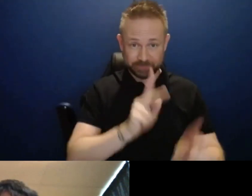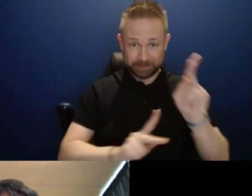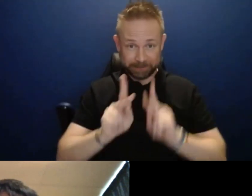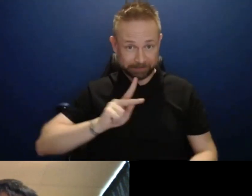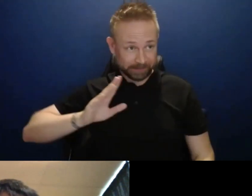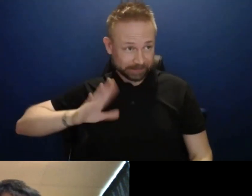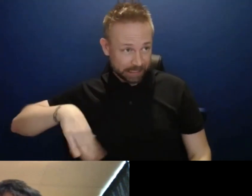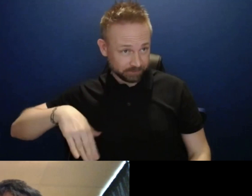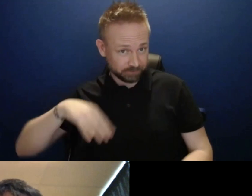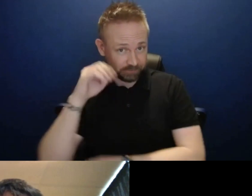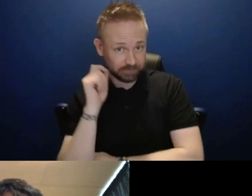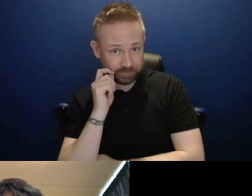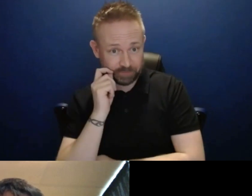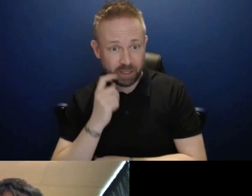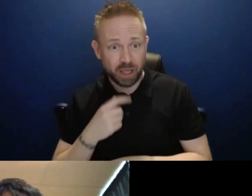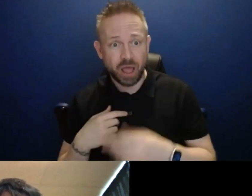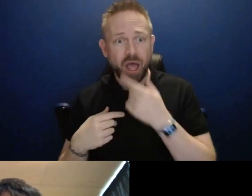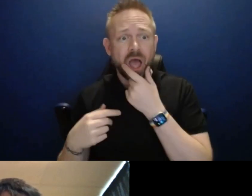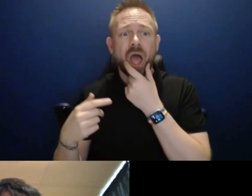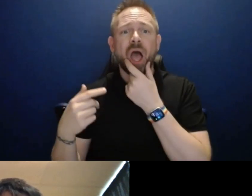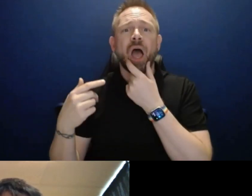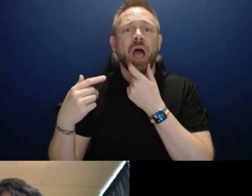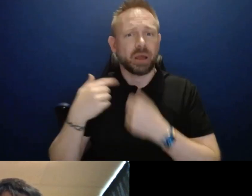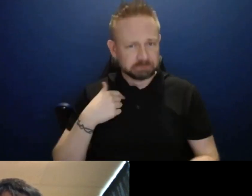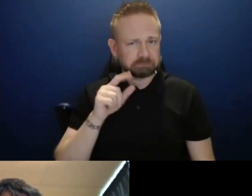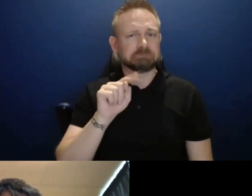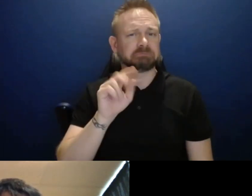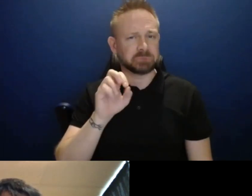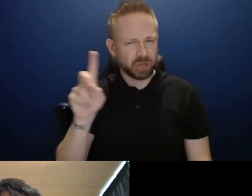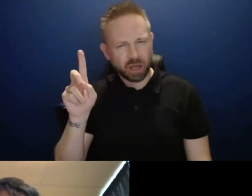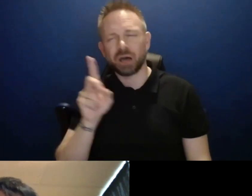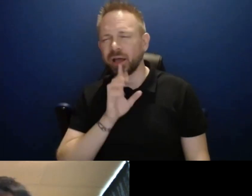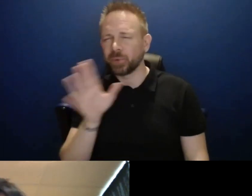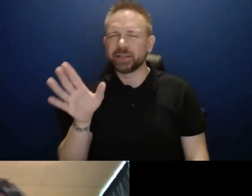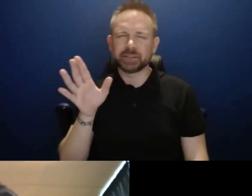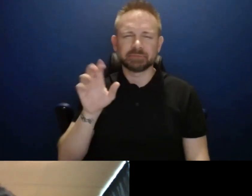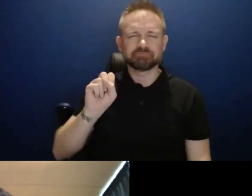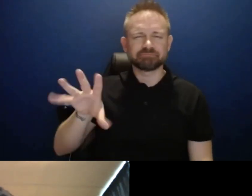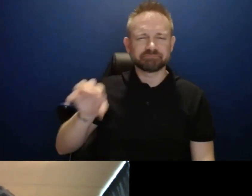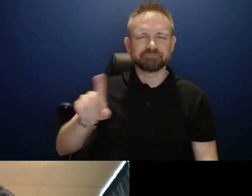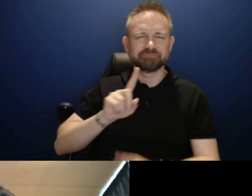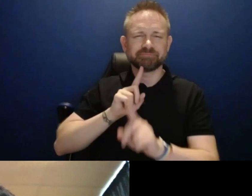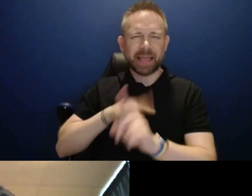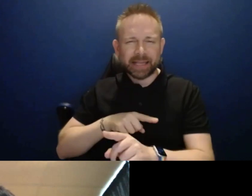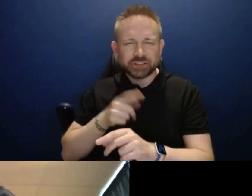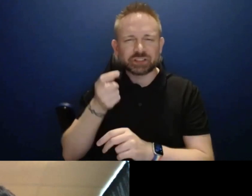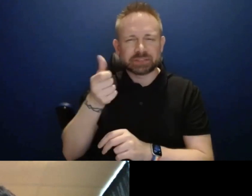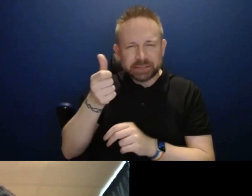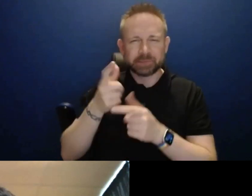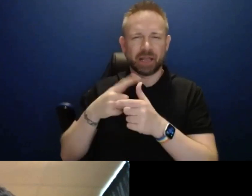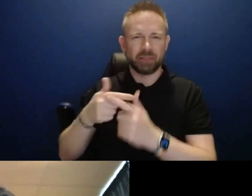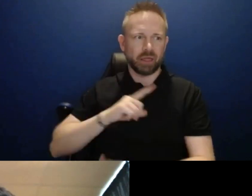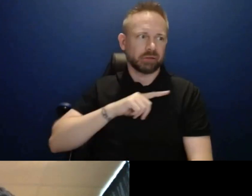Um, So I'll maybe answer that in just a couple of phases. I'll give you a general answer. Then I'm going to, uh, kick it over to Brian or Rob